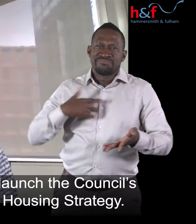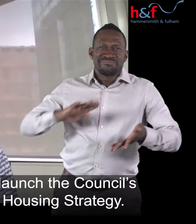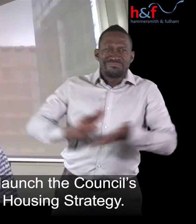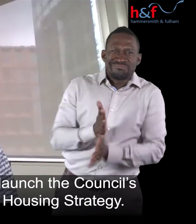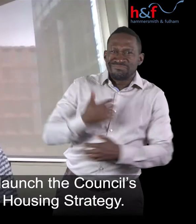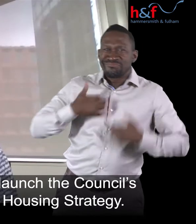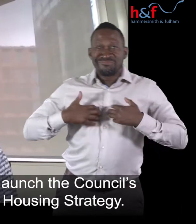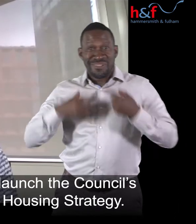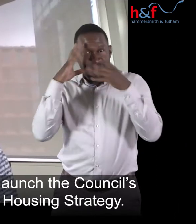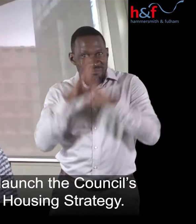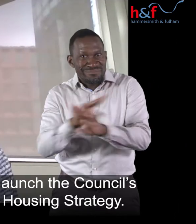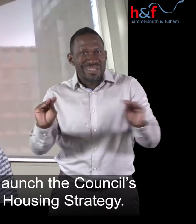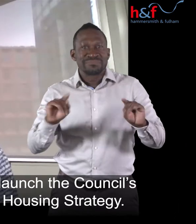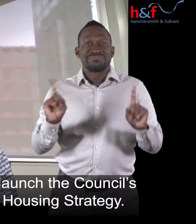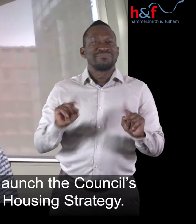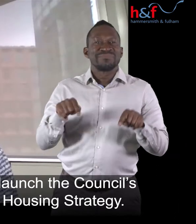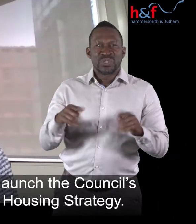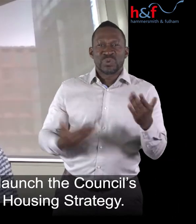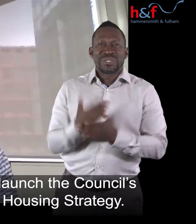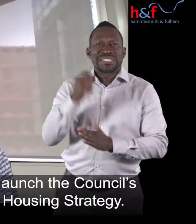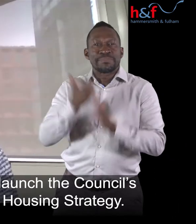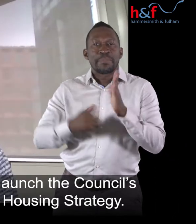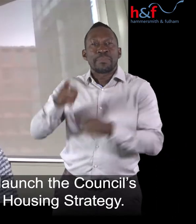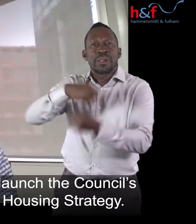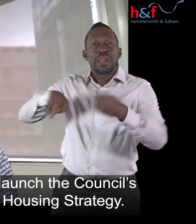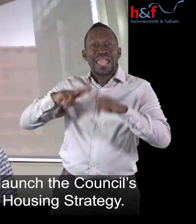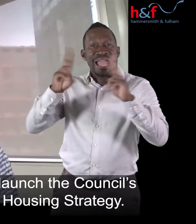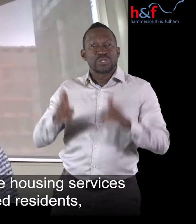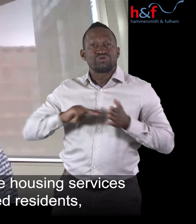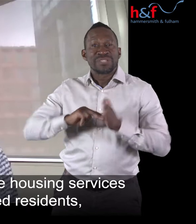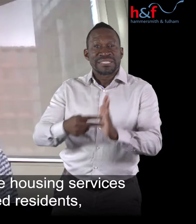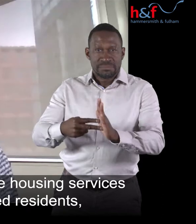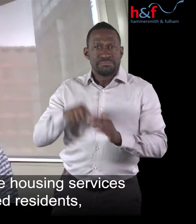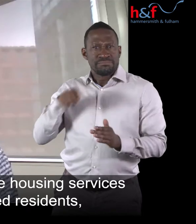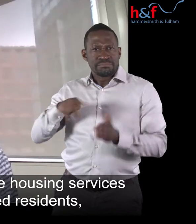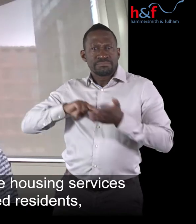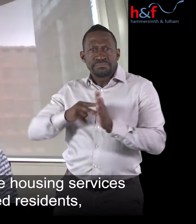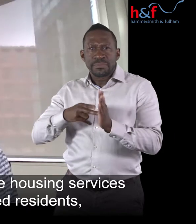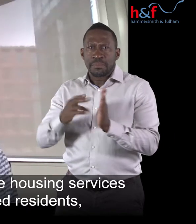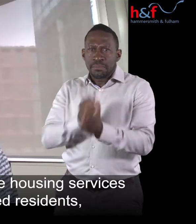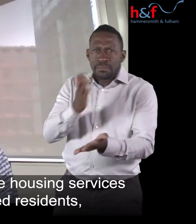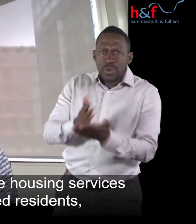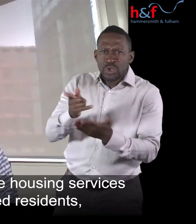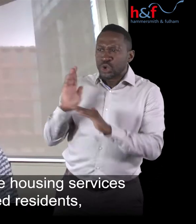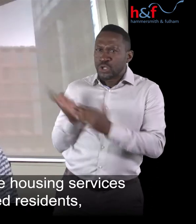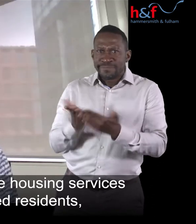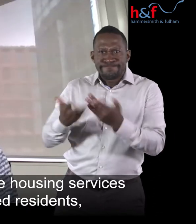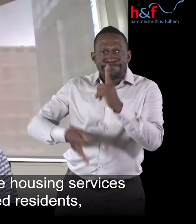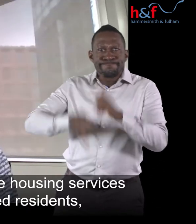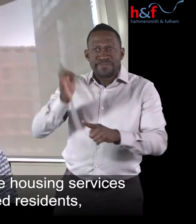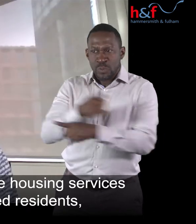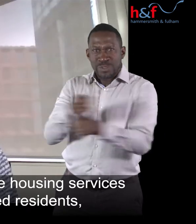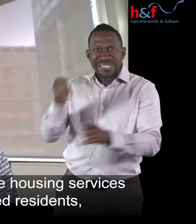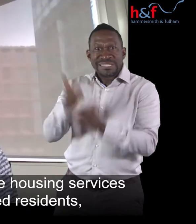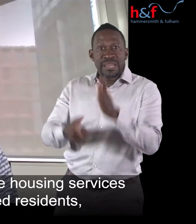launch the Council's new Disabled People's Housing Strategy. This is our plan to make housing services better for